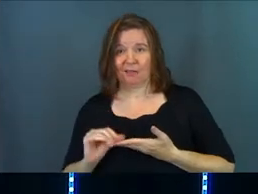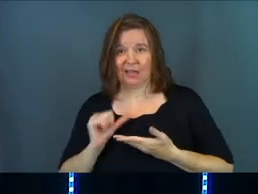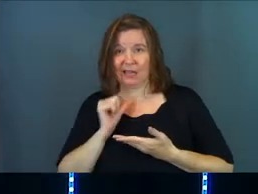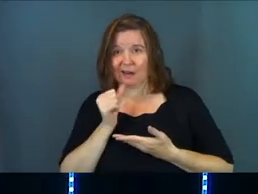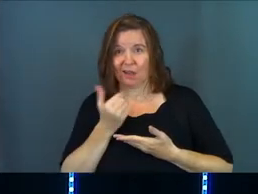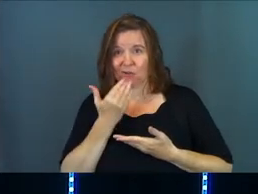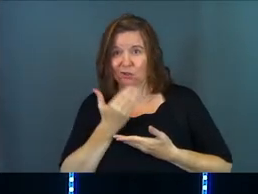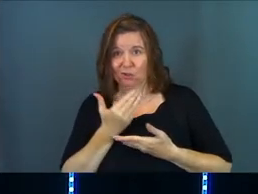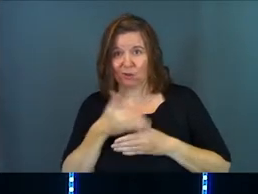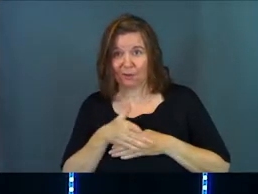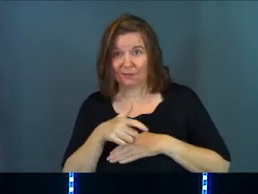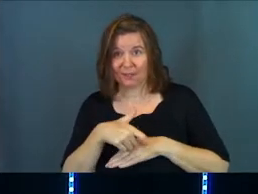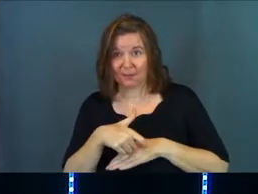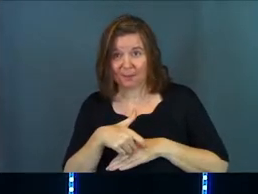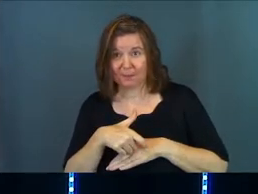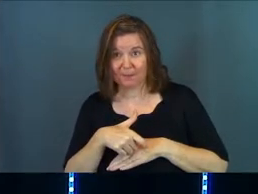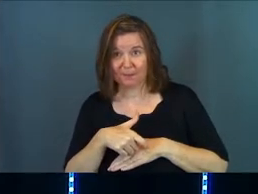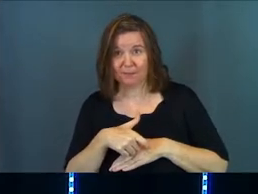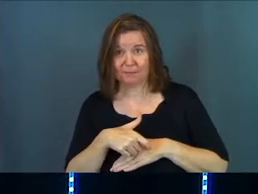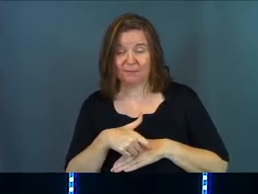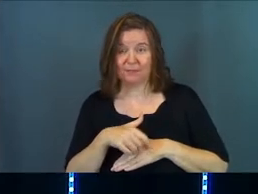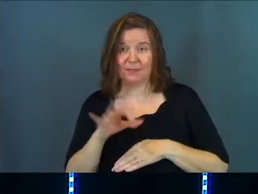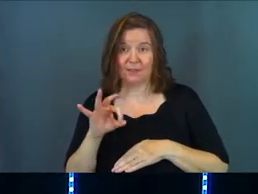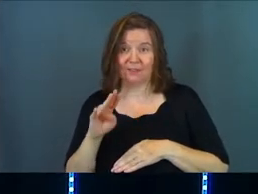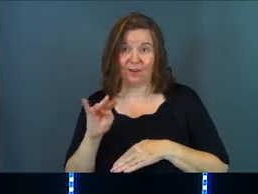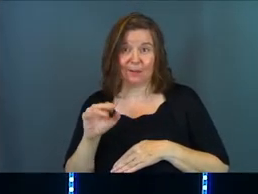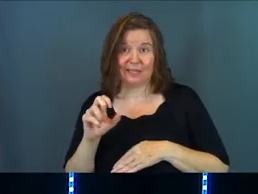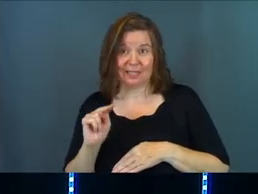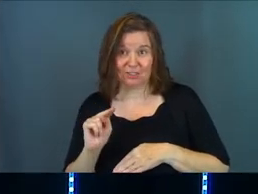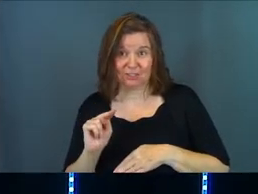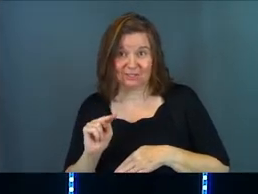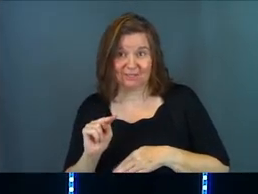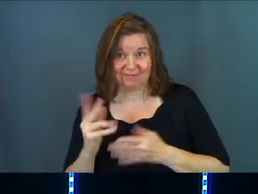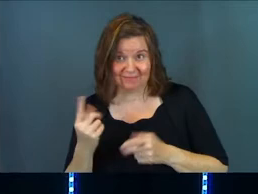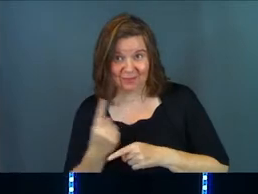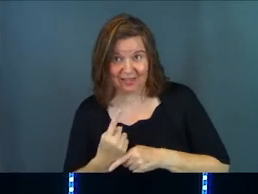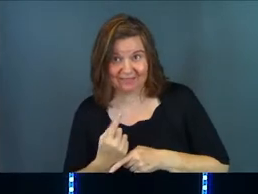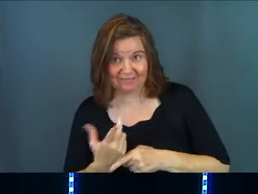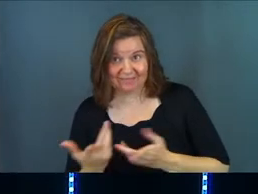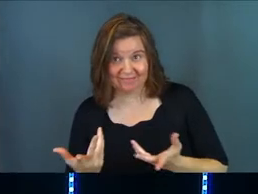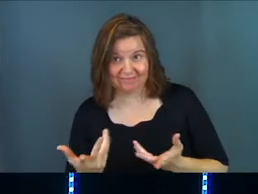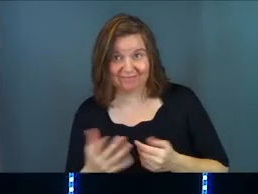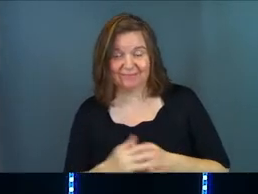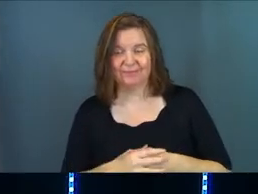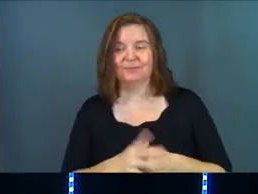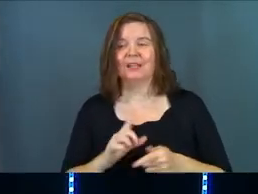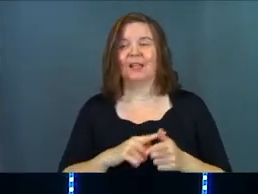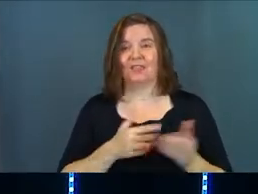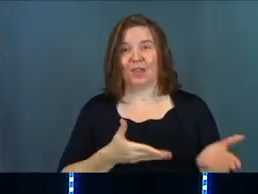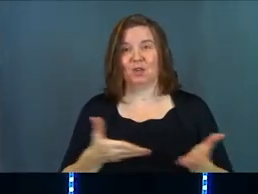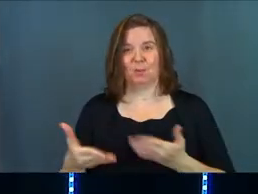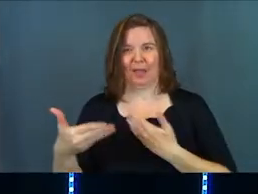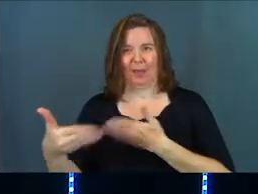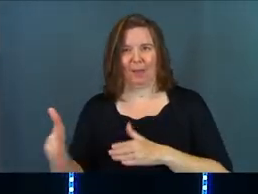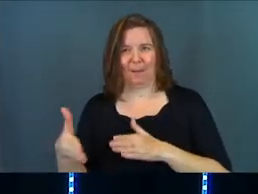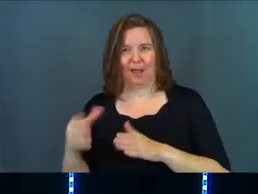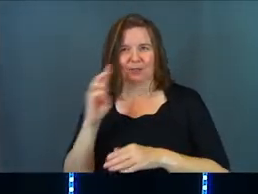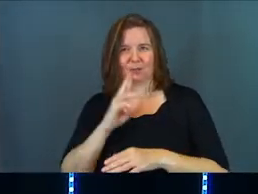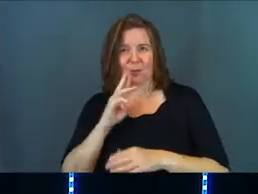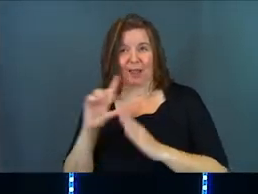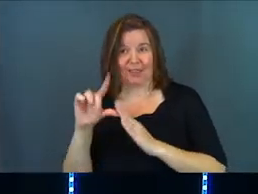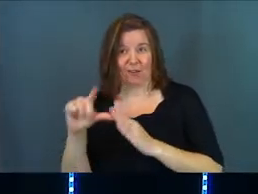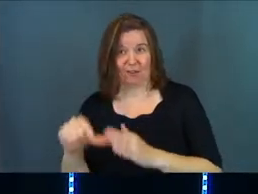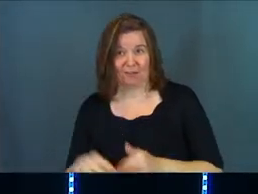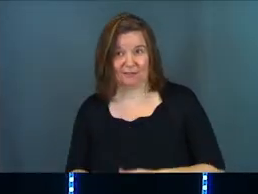good over time, fermentation, right? Then you bring out the box stuff later on.